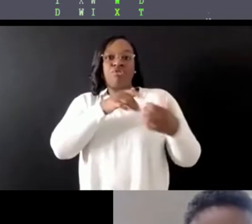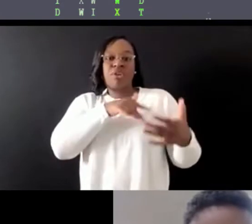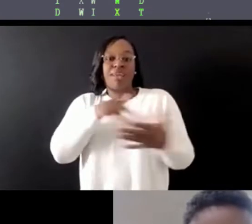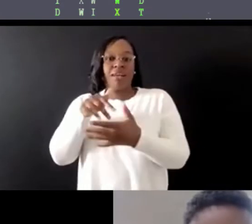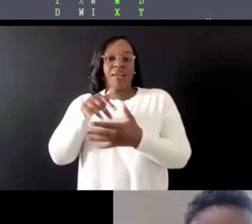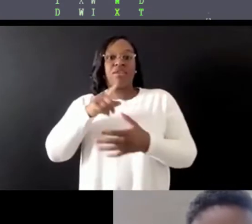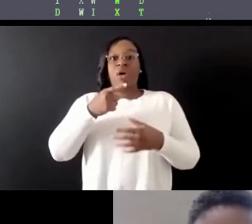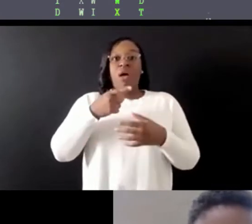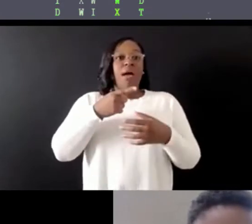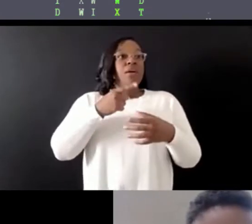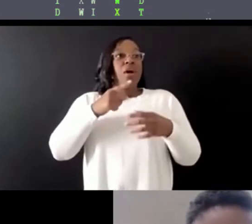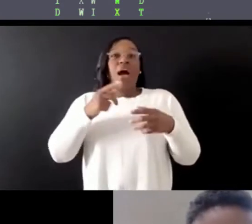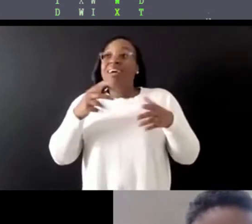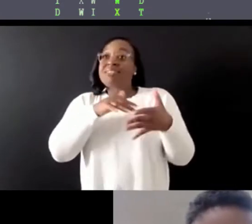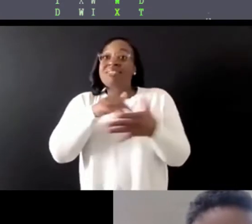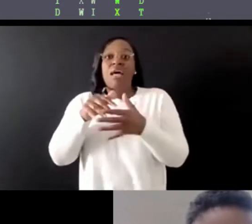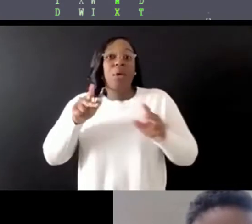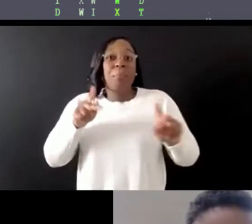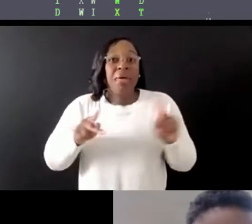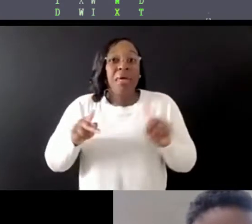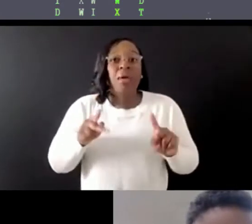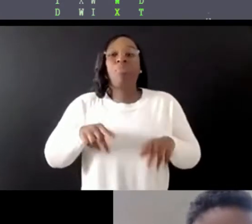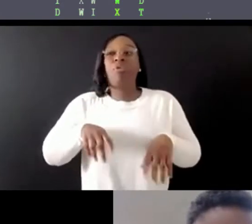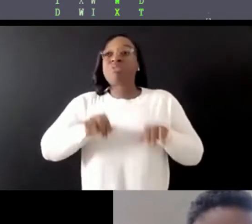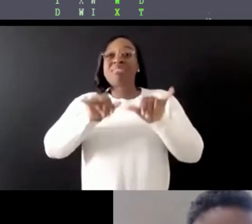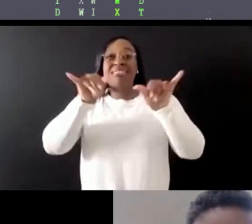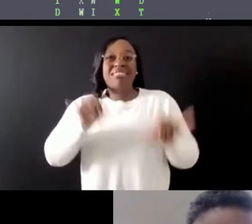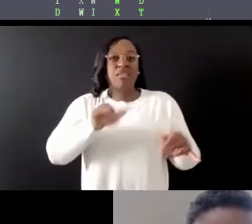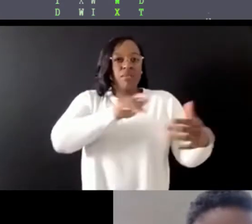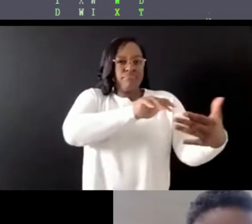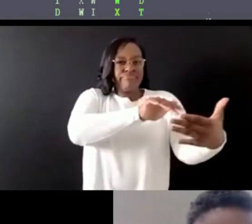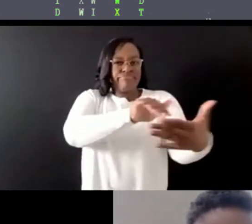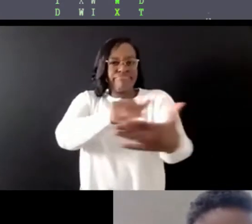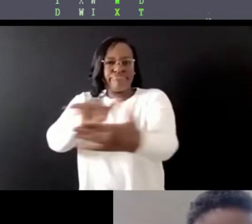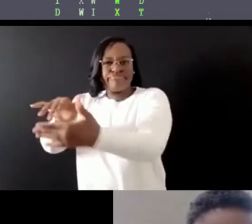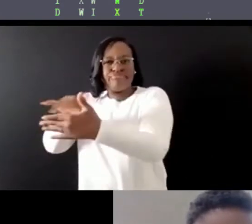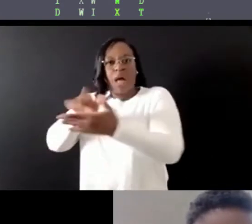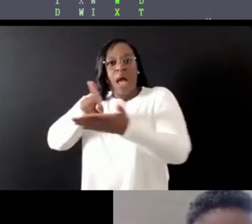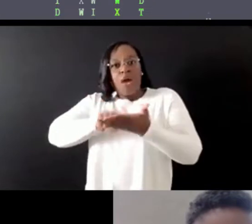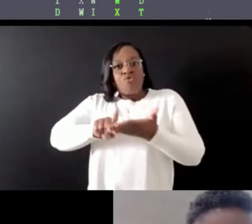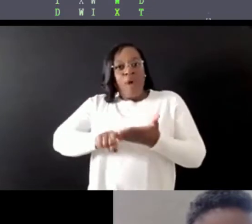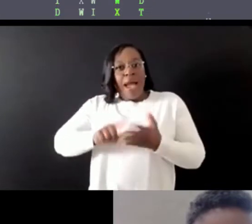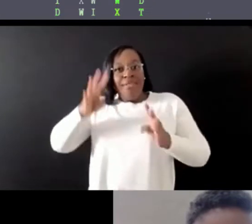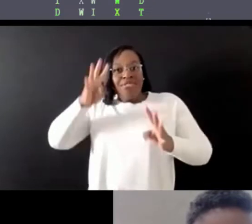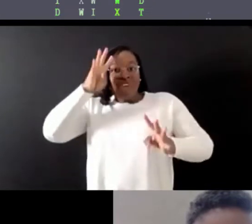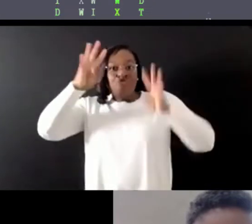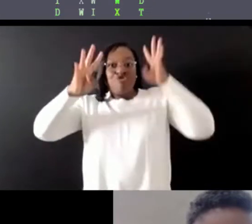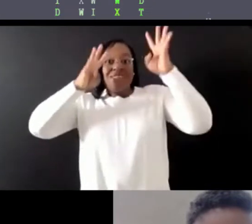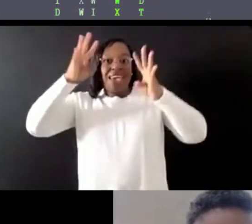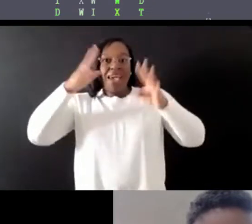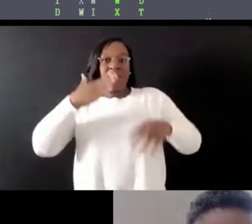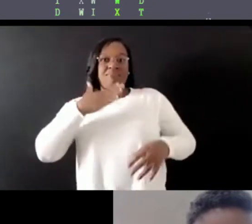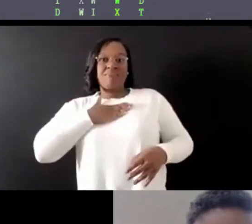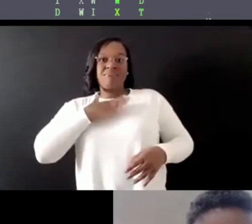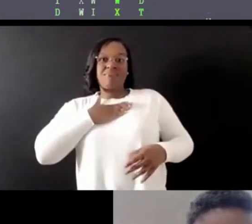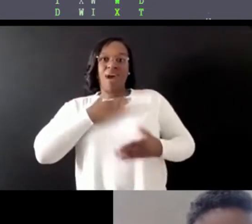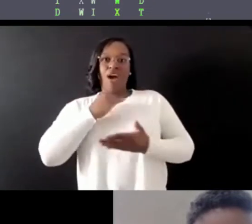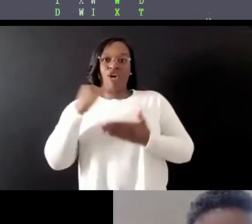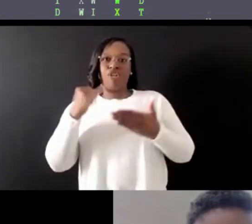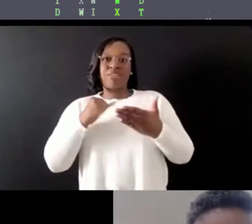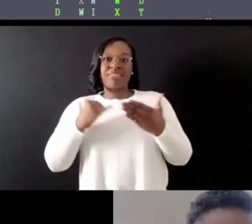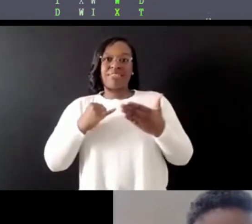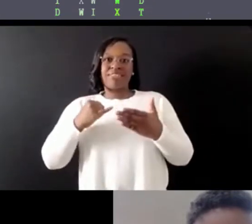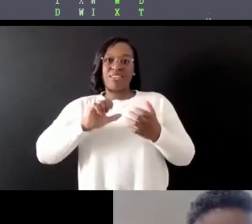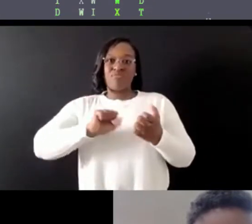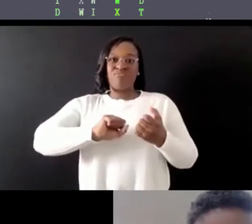study people. I study systems. I write about them, and then I create about them as well within my artistic practice. Community